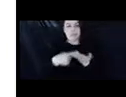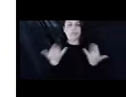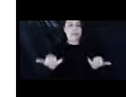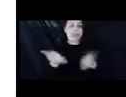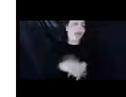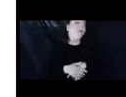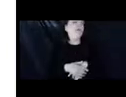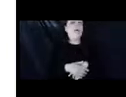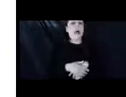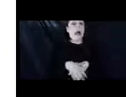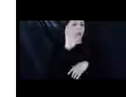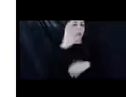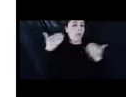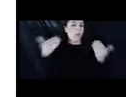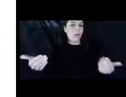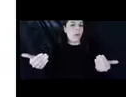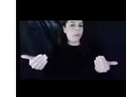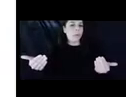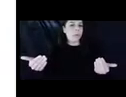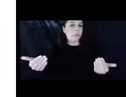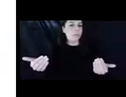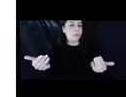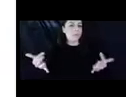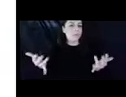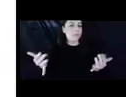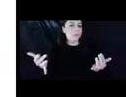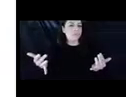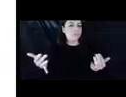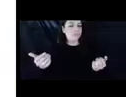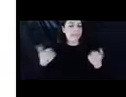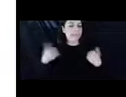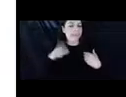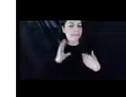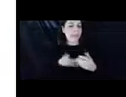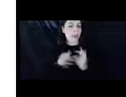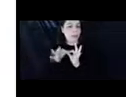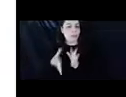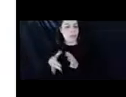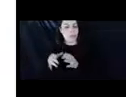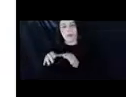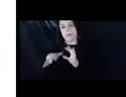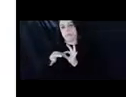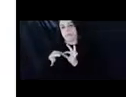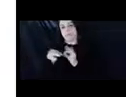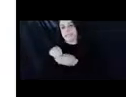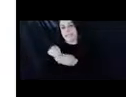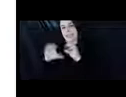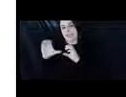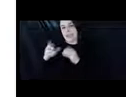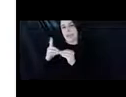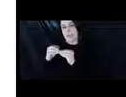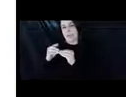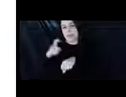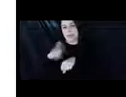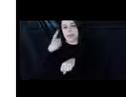I'm just going to put, um, our interpretation note in the chat one more time. Um, um,